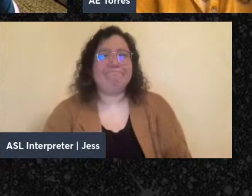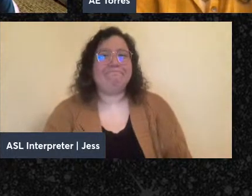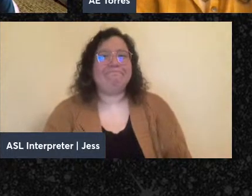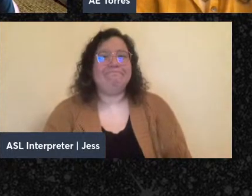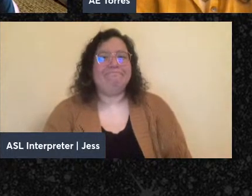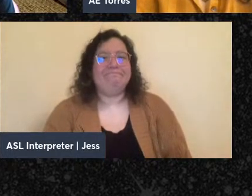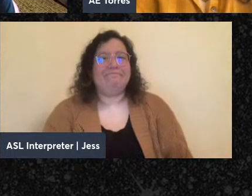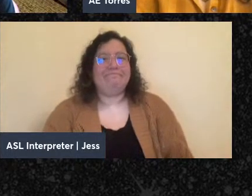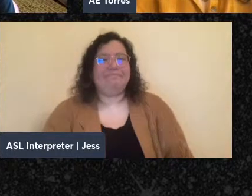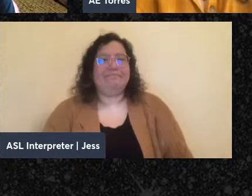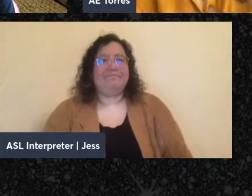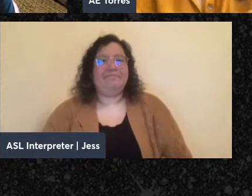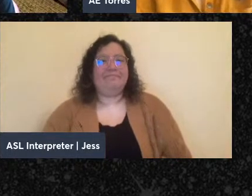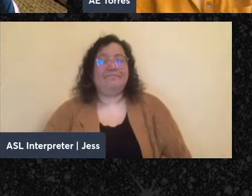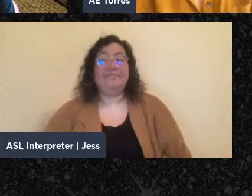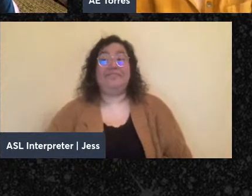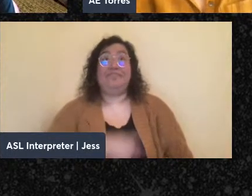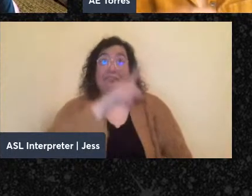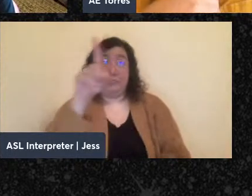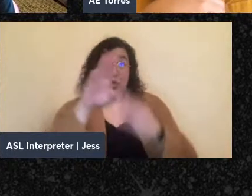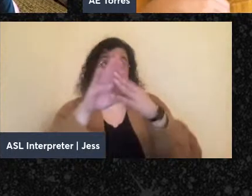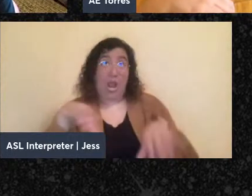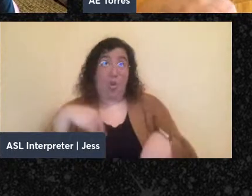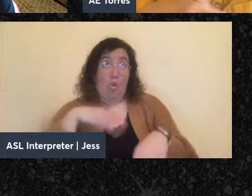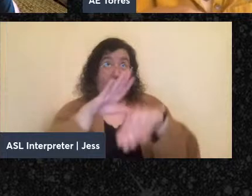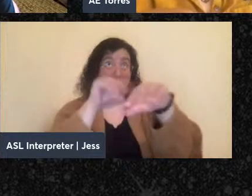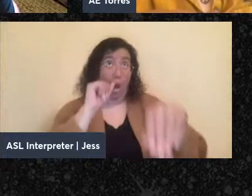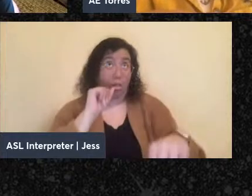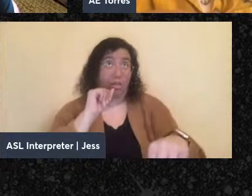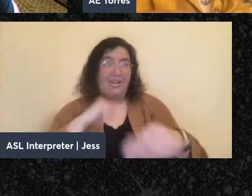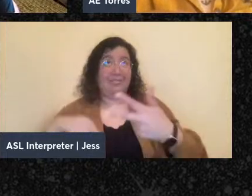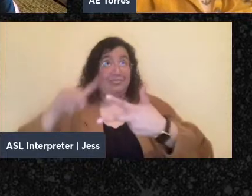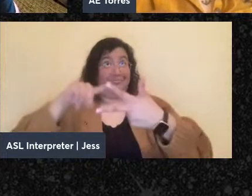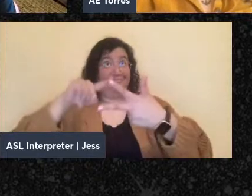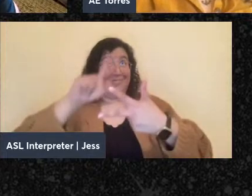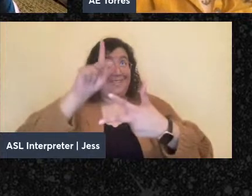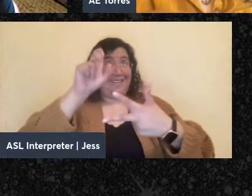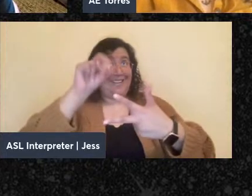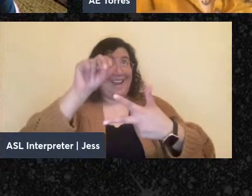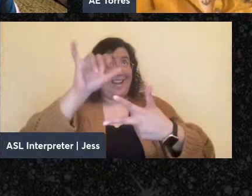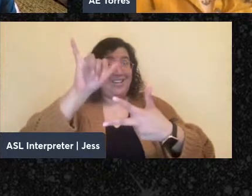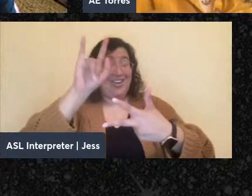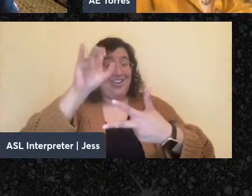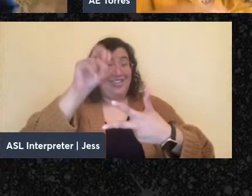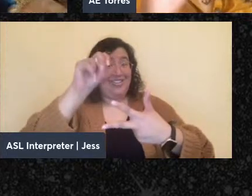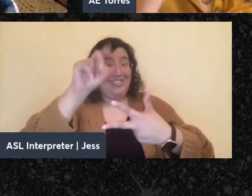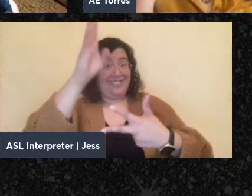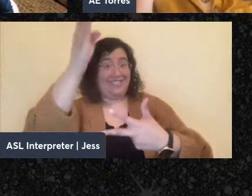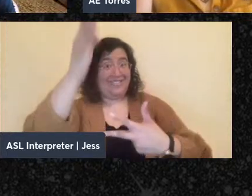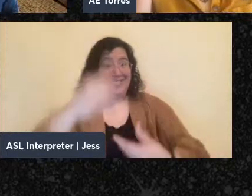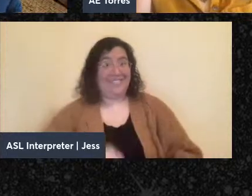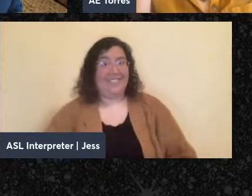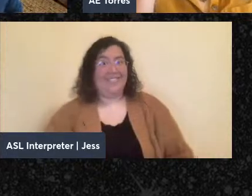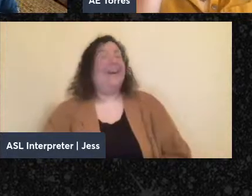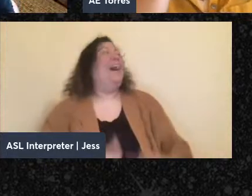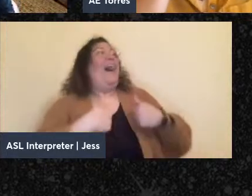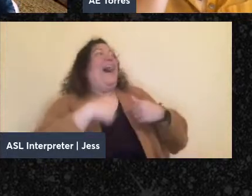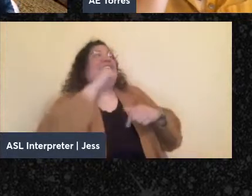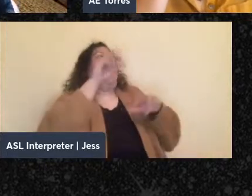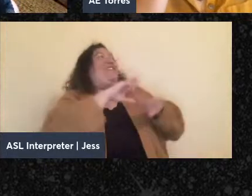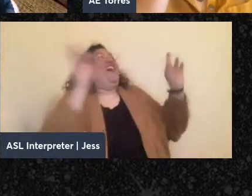I'm going to have to start calling on you. So yeah, Kenyon. I was just, I'm not prepared yet